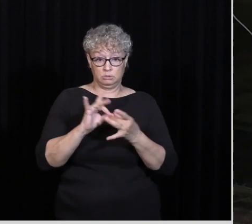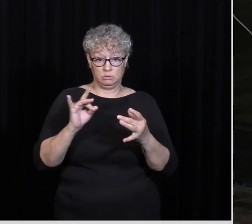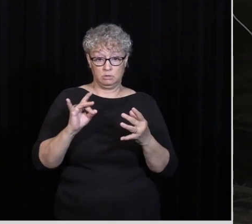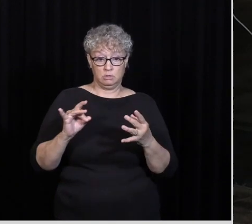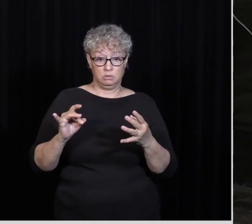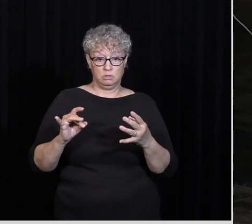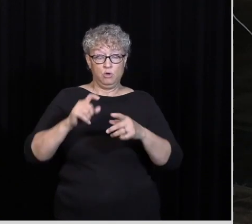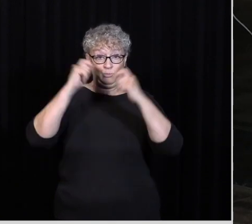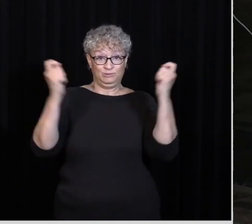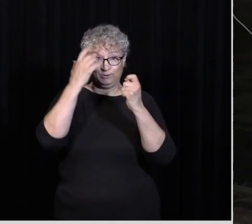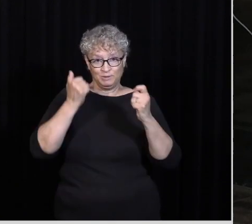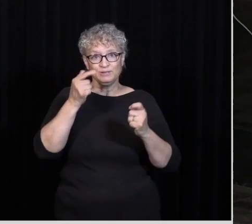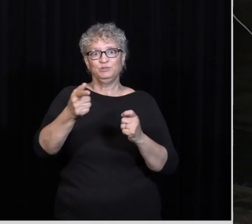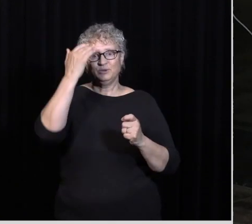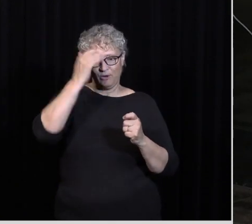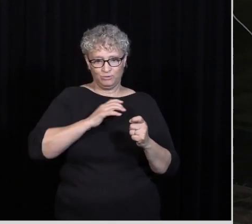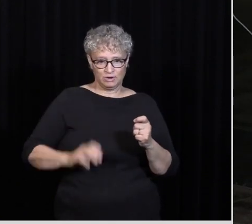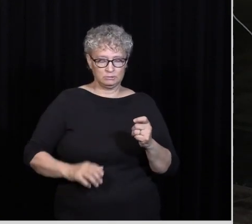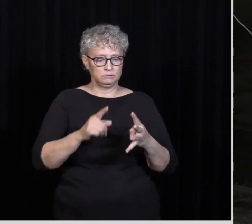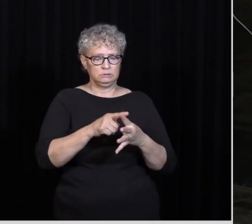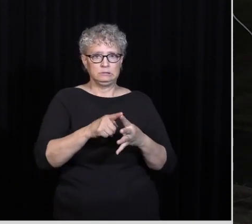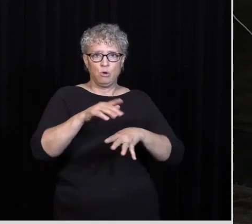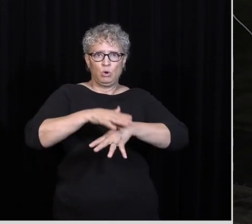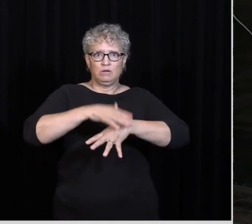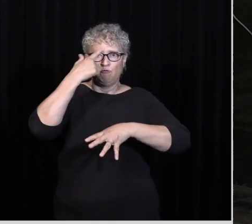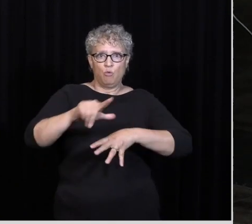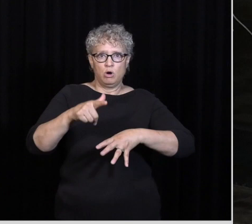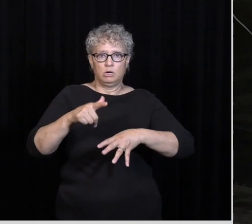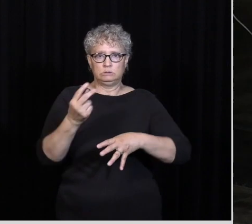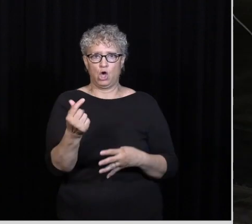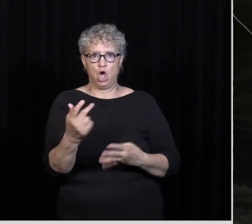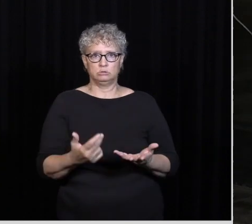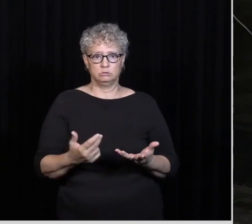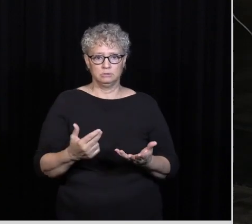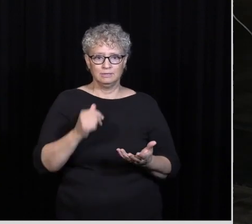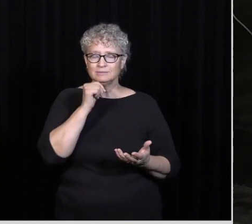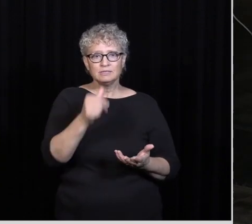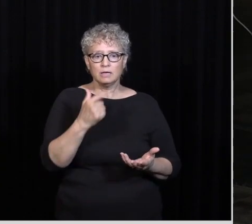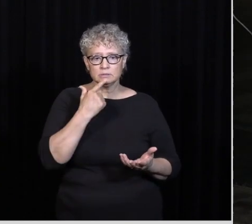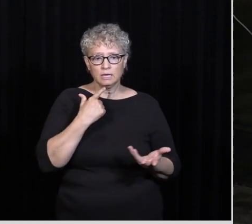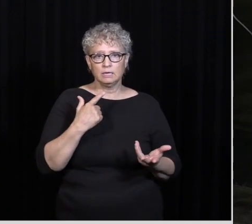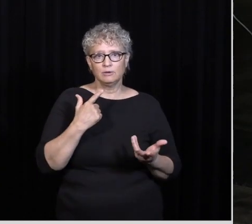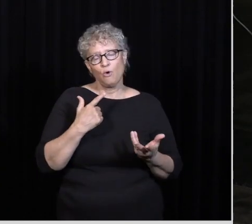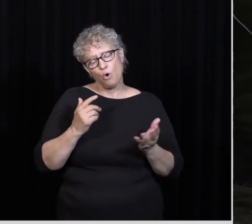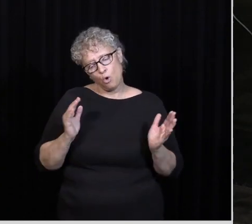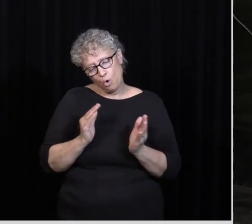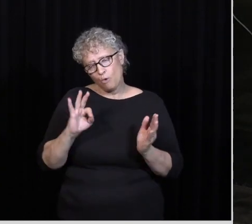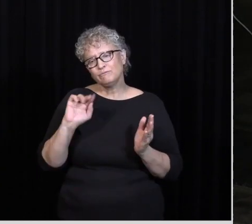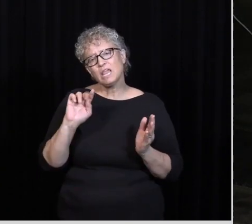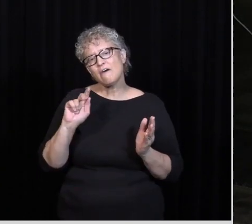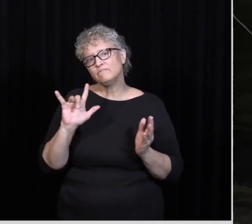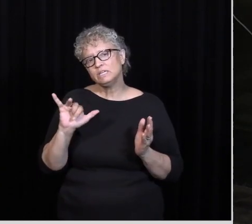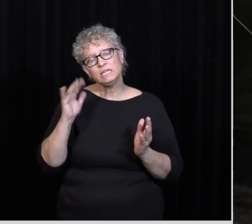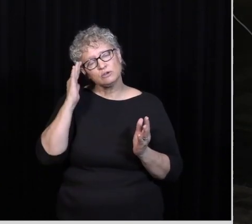because you know Christ Right first Watch out for the dogs And let me just say When he talks about dogs He's not saying Oh like little fluffy I know you love your